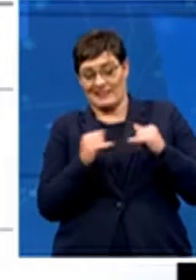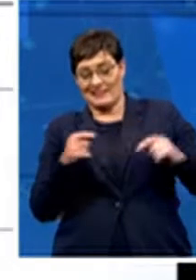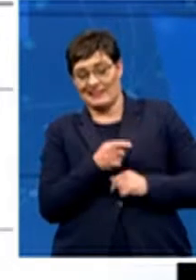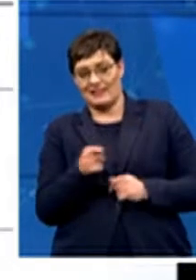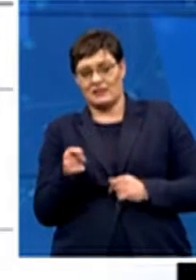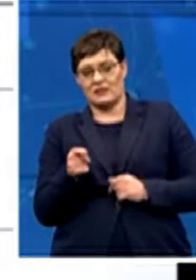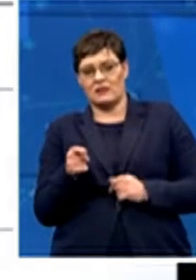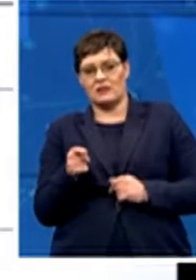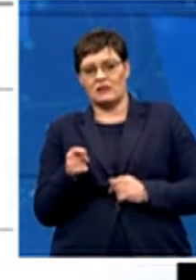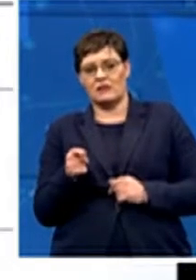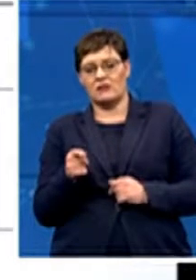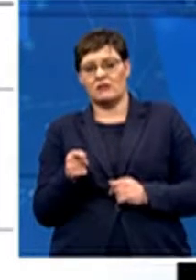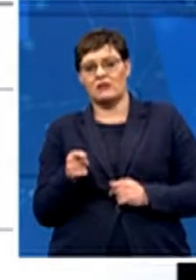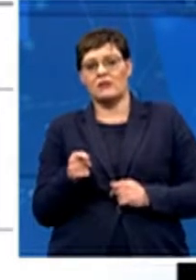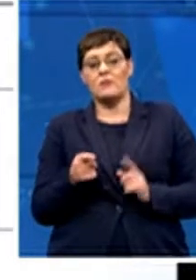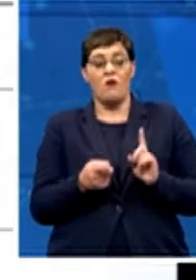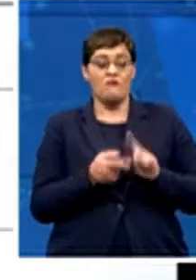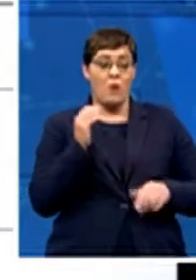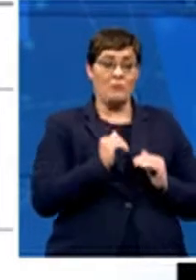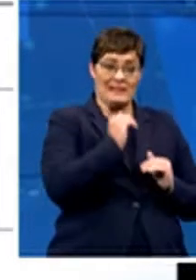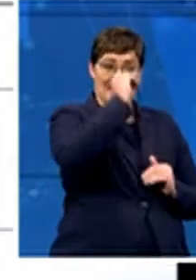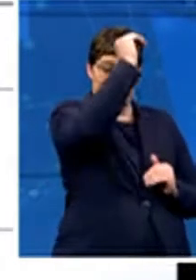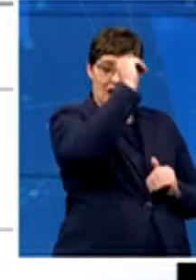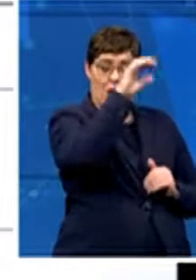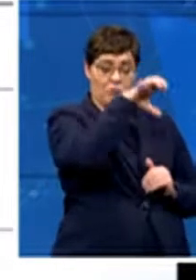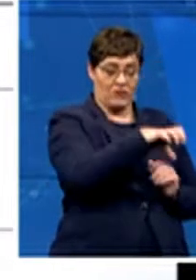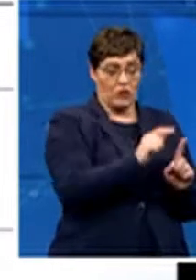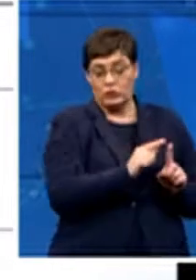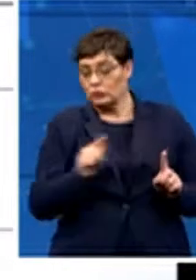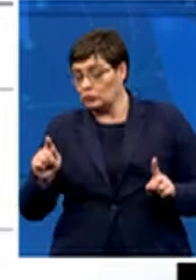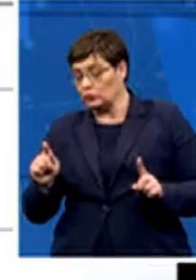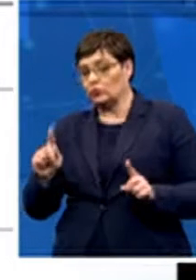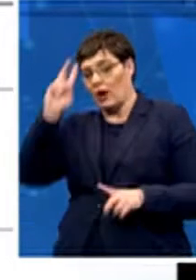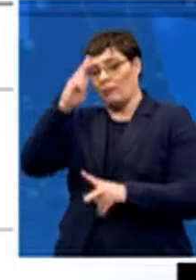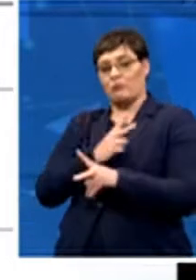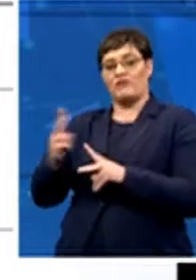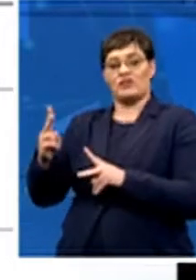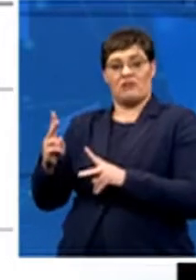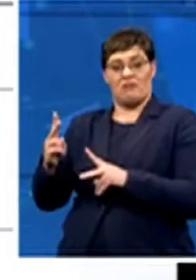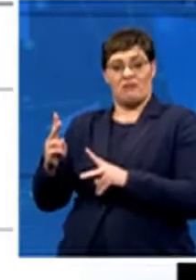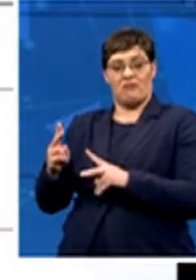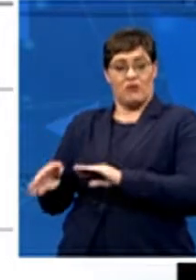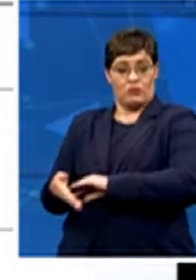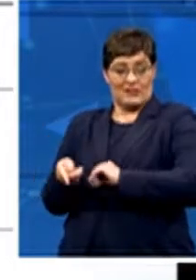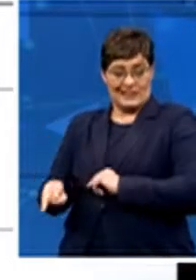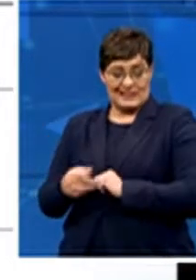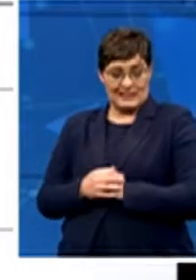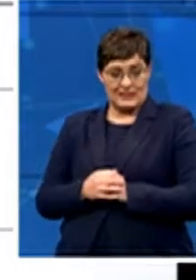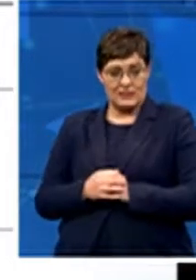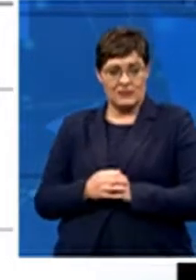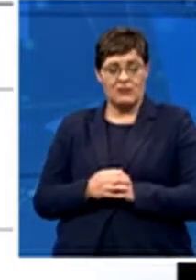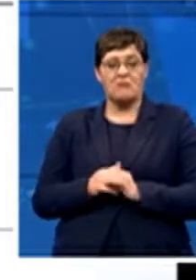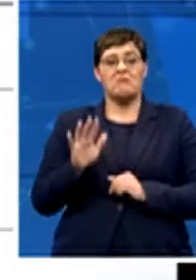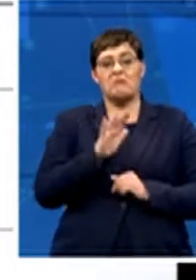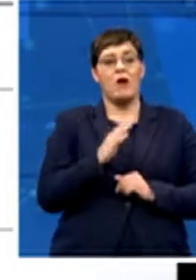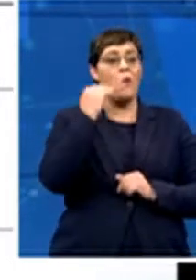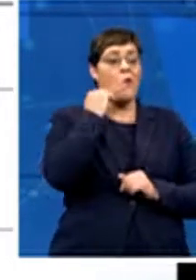senior provincial interprofessional or franchise cricket. And interestingly, the white players took half the